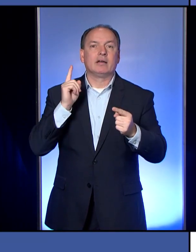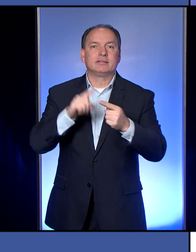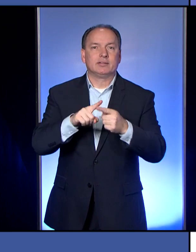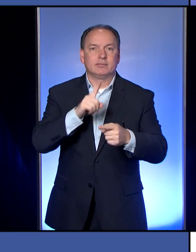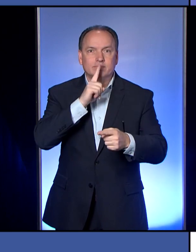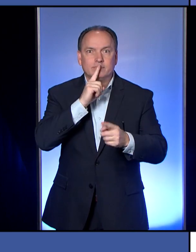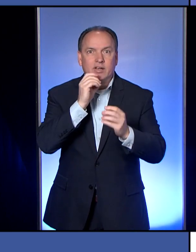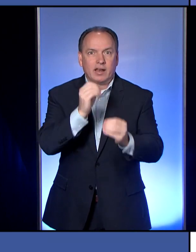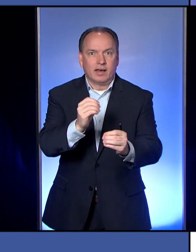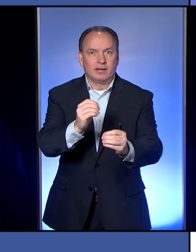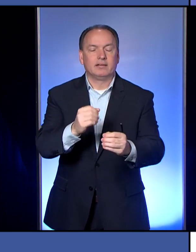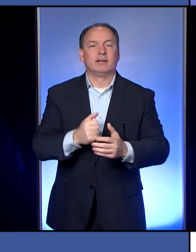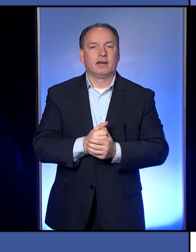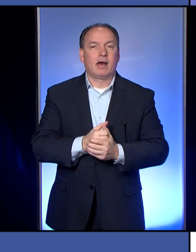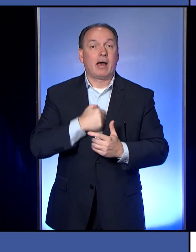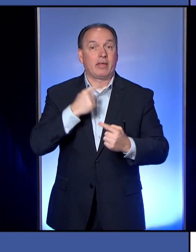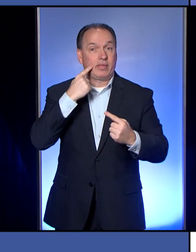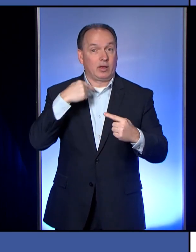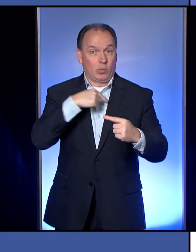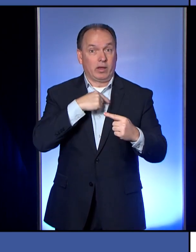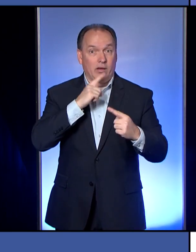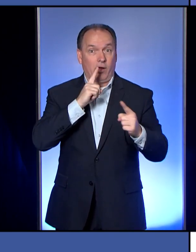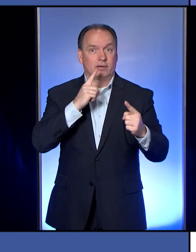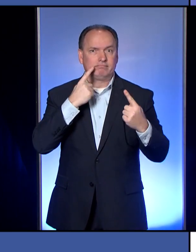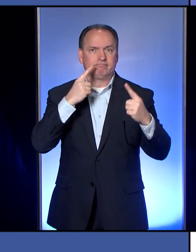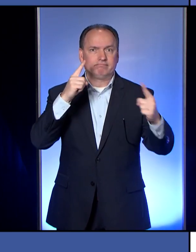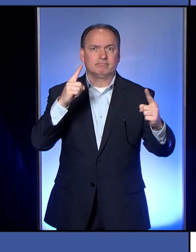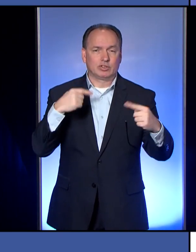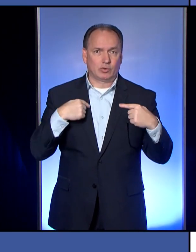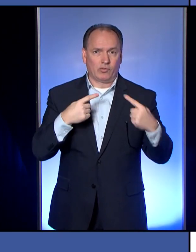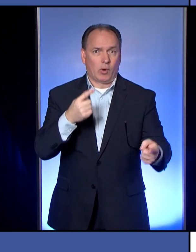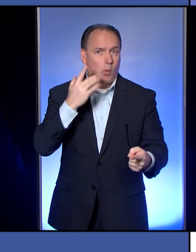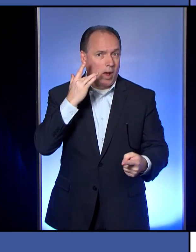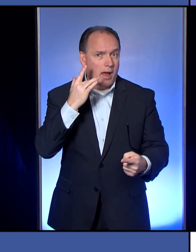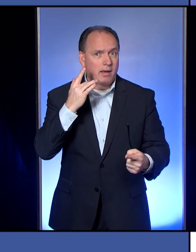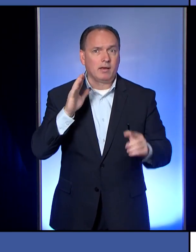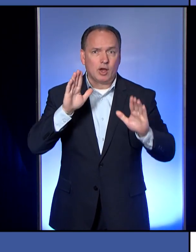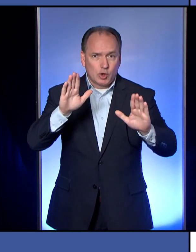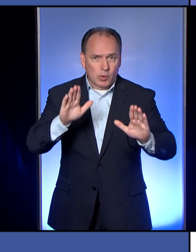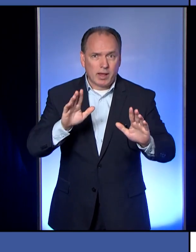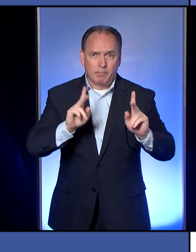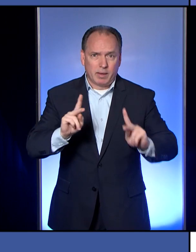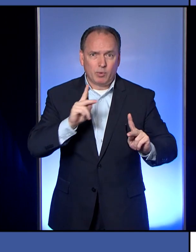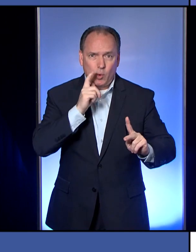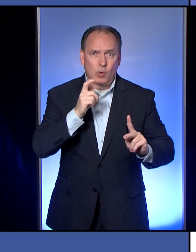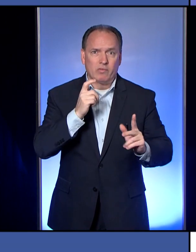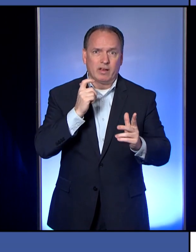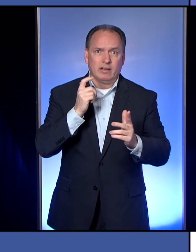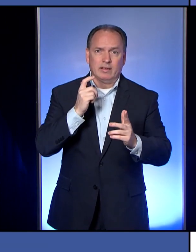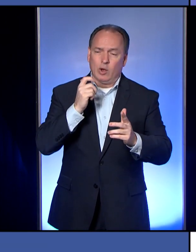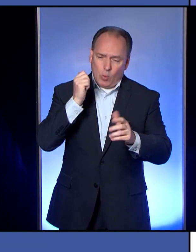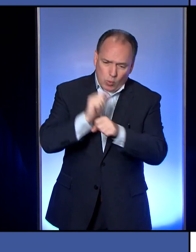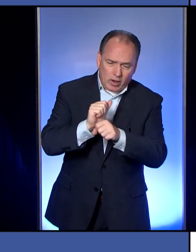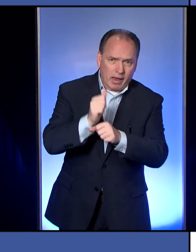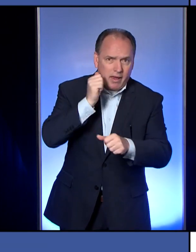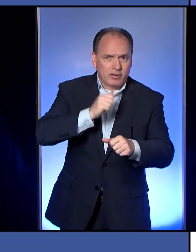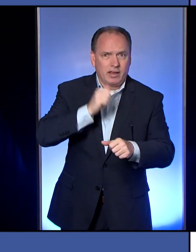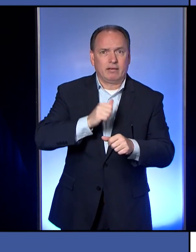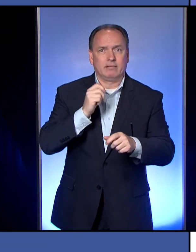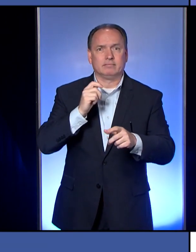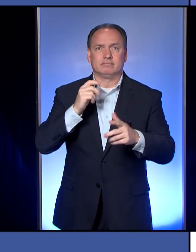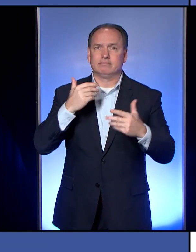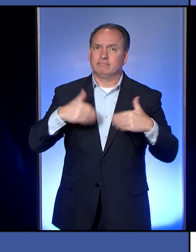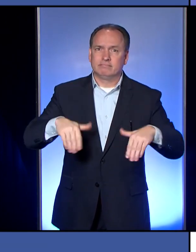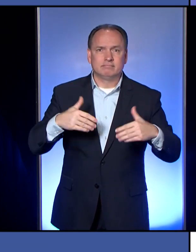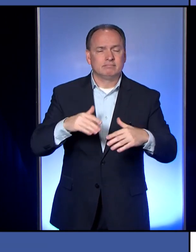I think we're at where we're at because there's great people working every day to keep us at this level. We have made tough decisions,